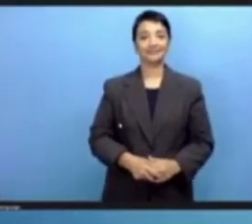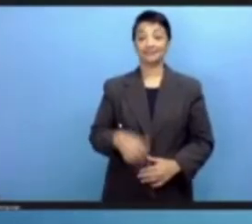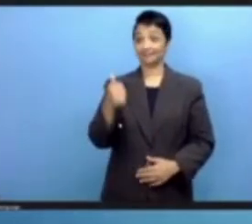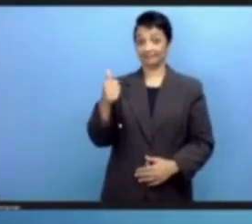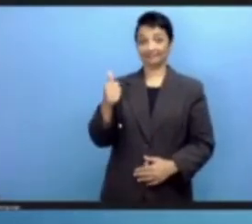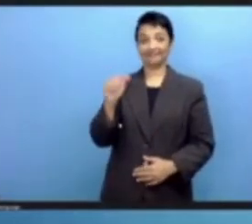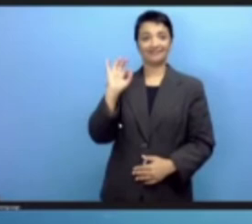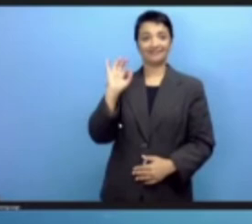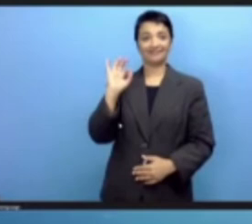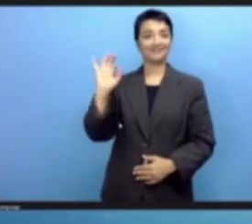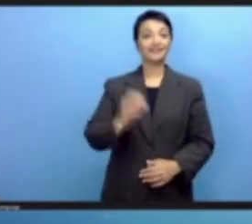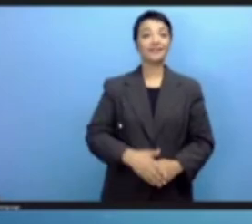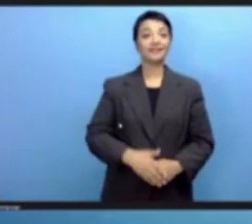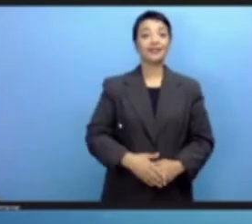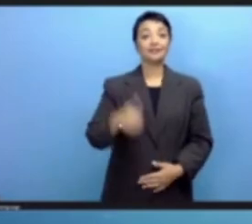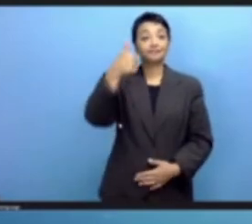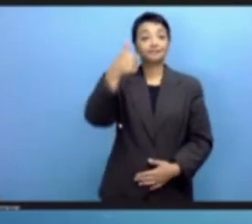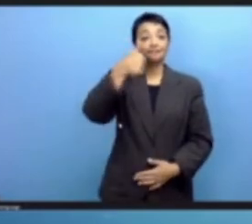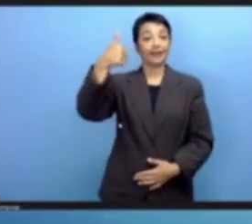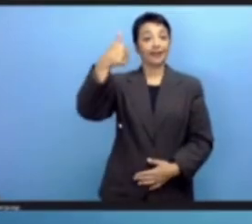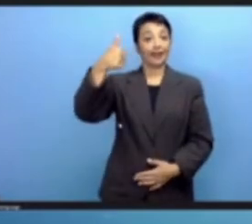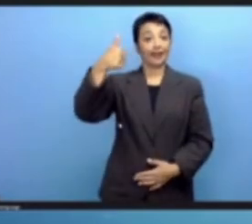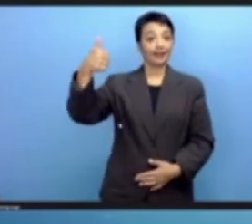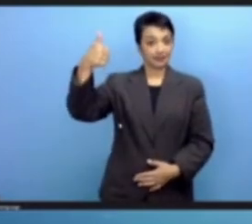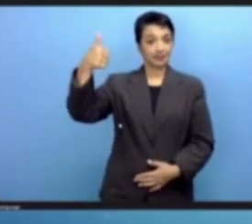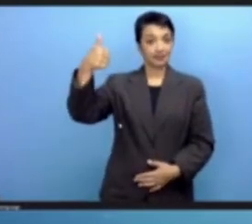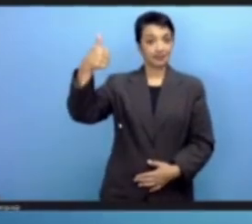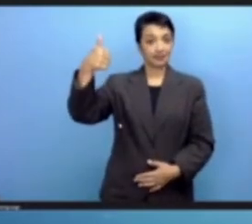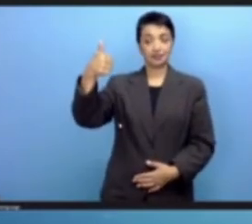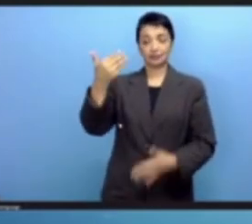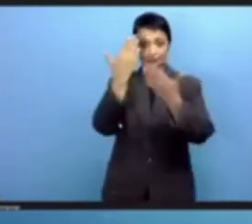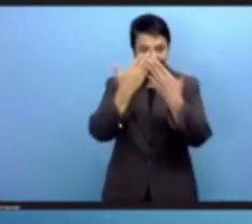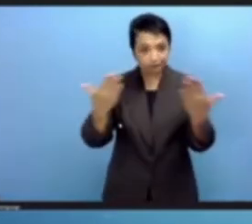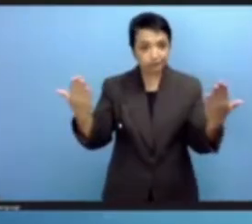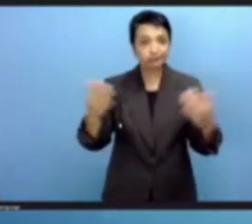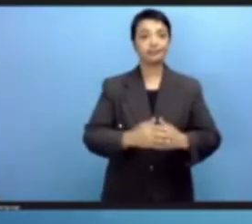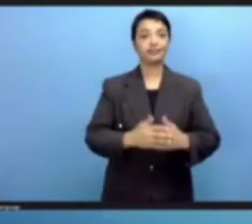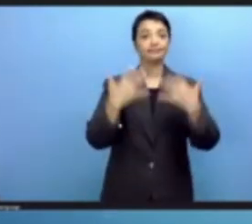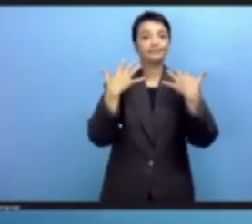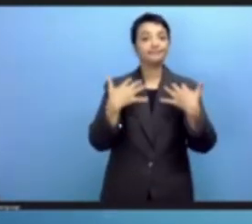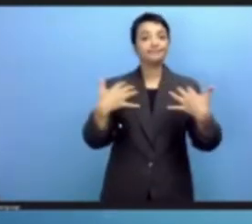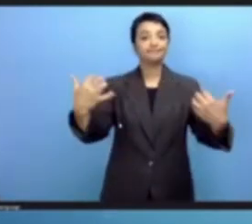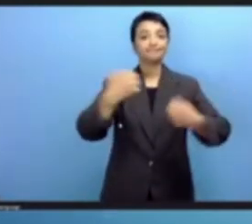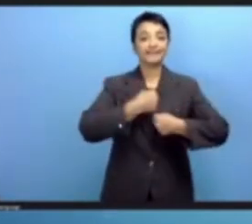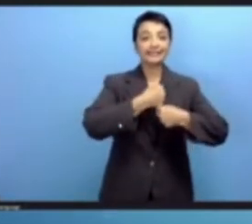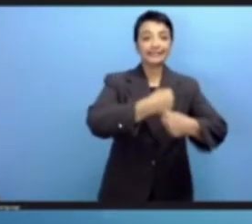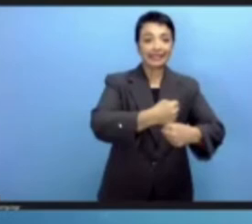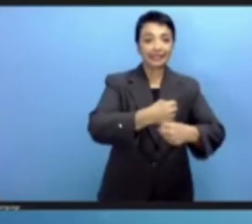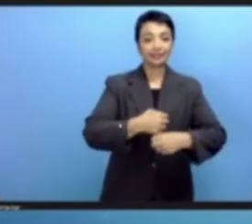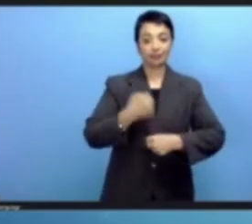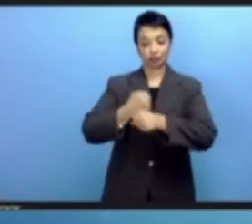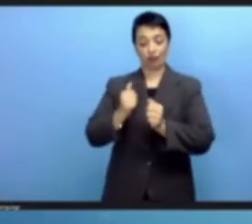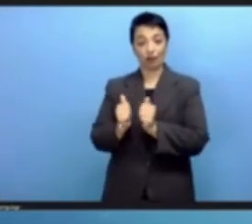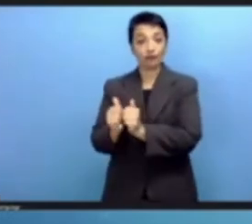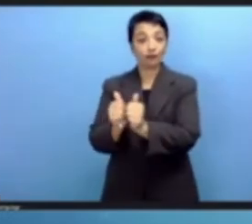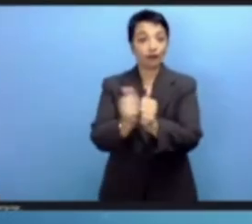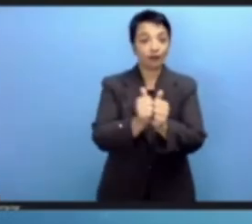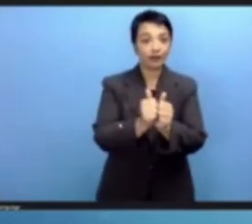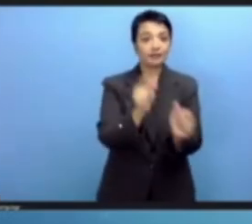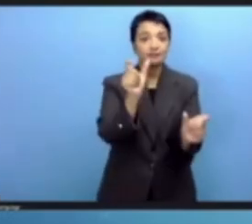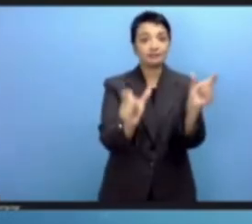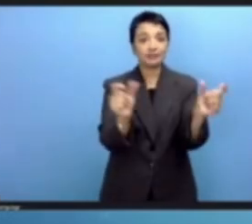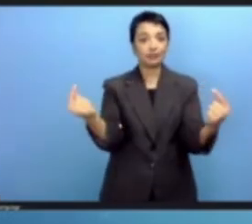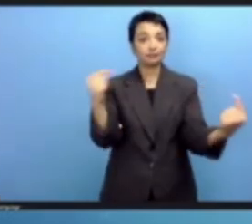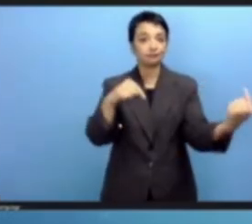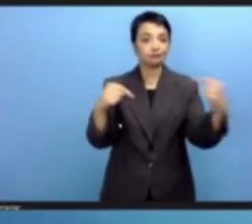Your Excellencies, dear delegates, dear colleagues, participants of this IGF, good morning. My name is Jamil